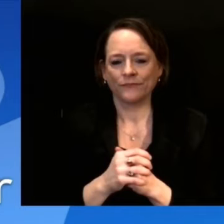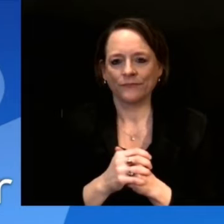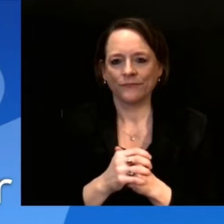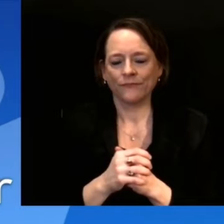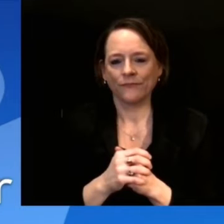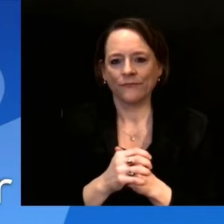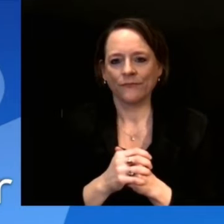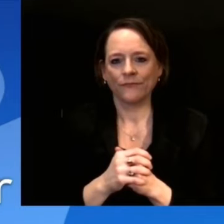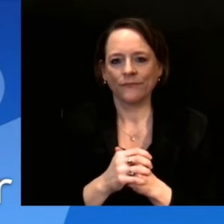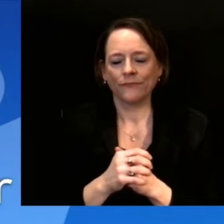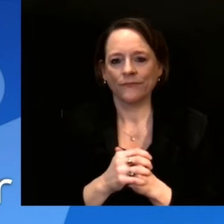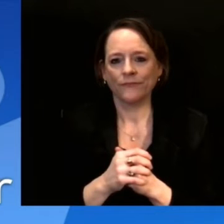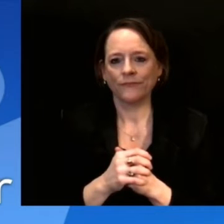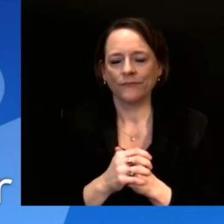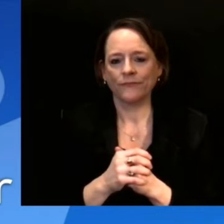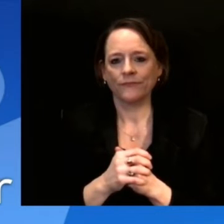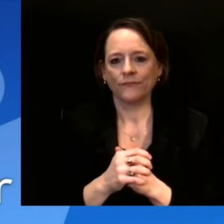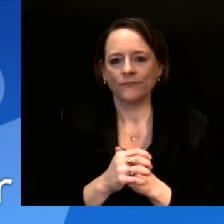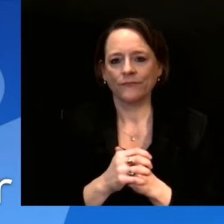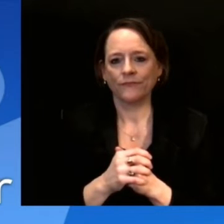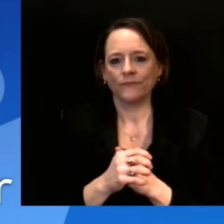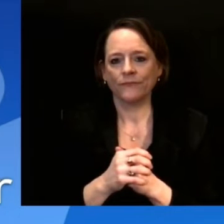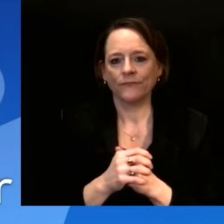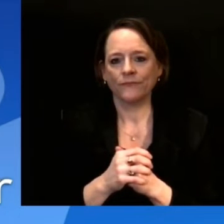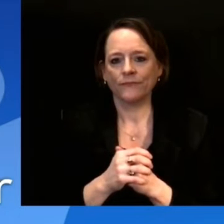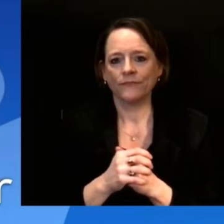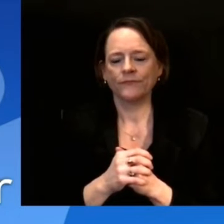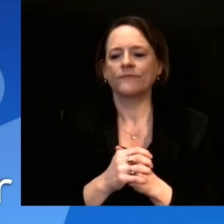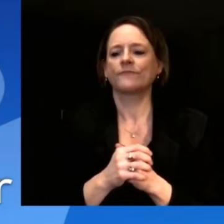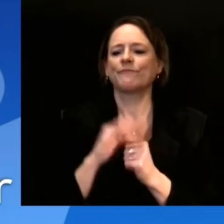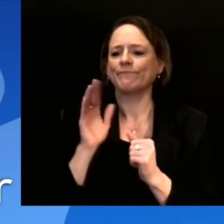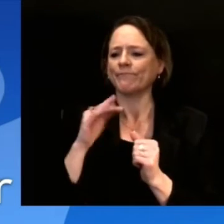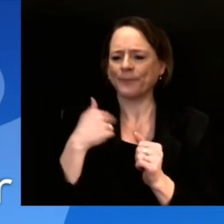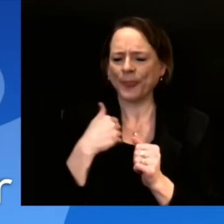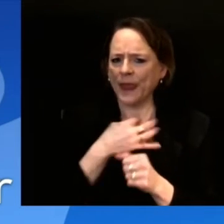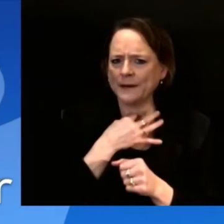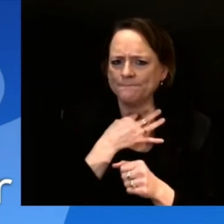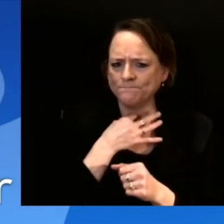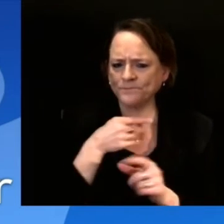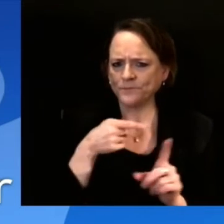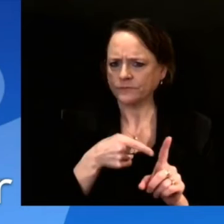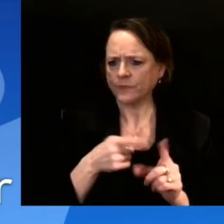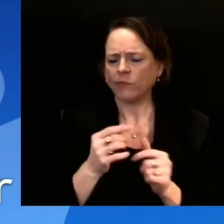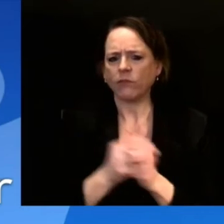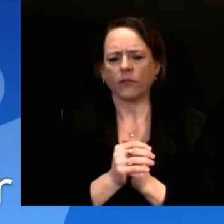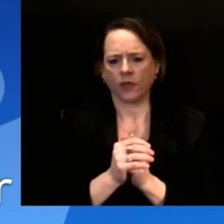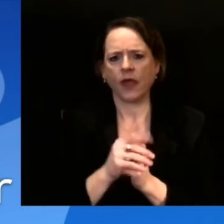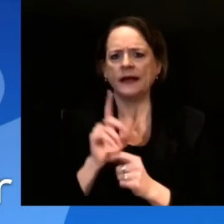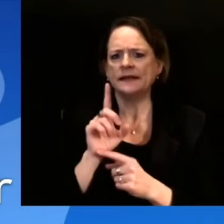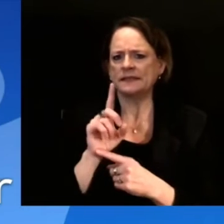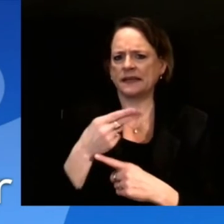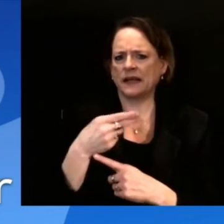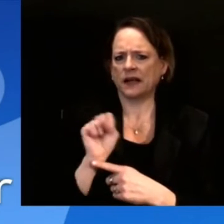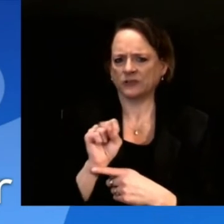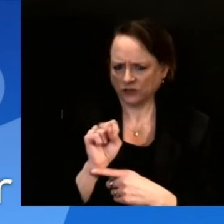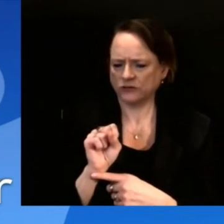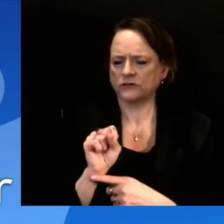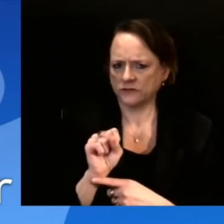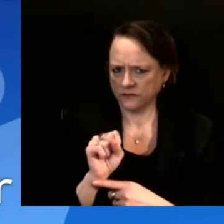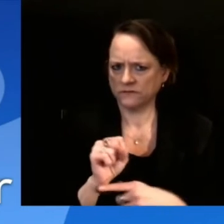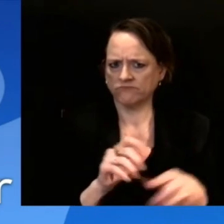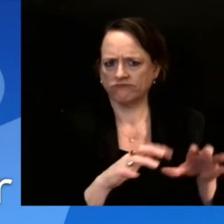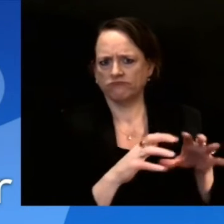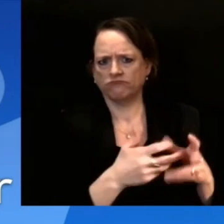how DHS justifies putting prisoners over people, for example,